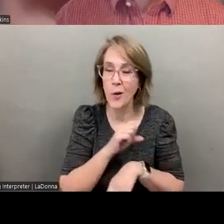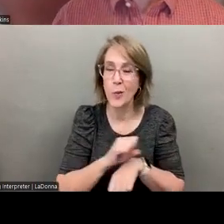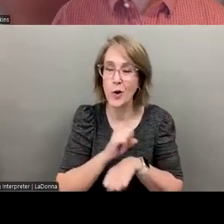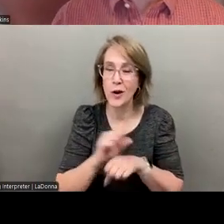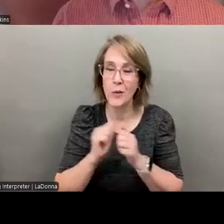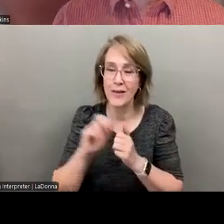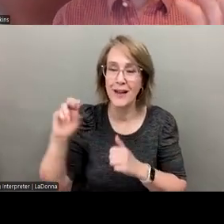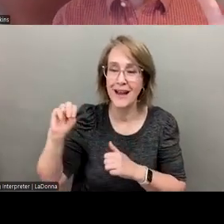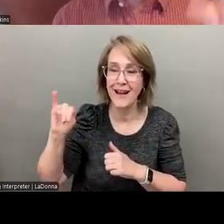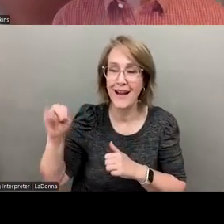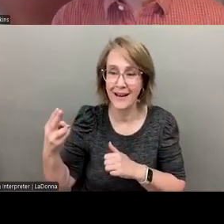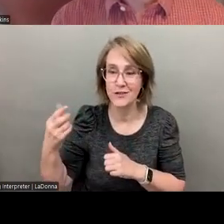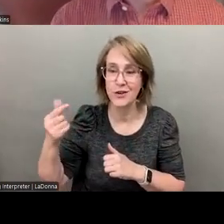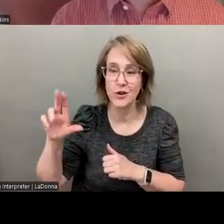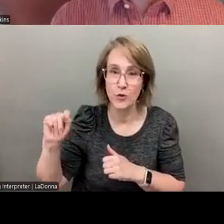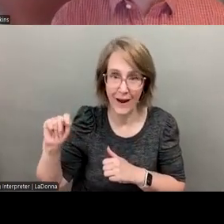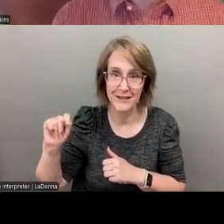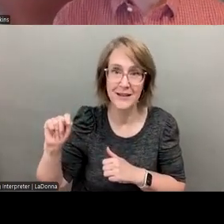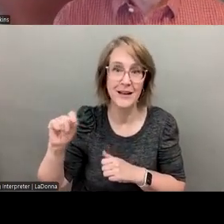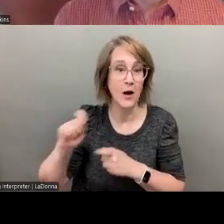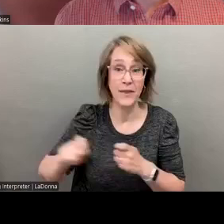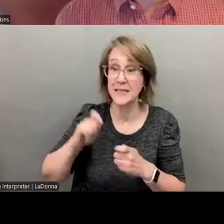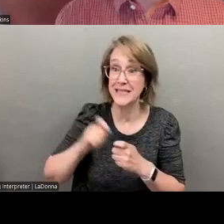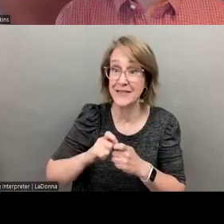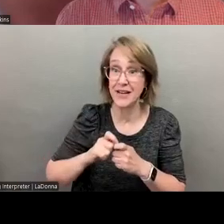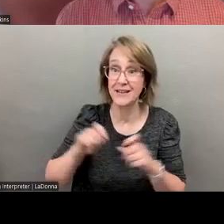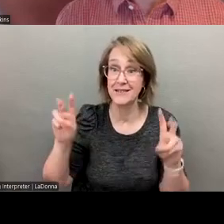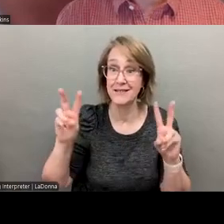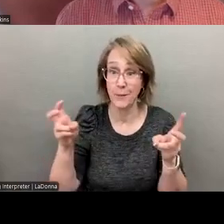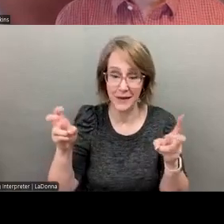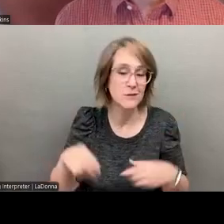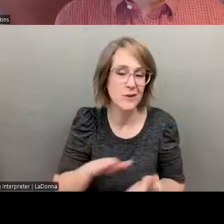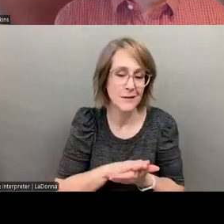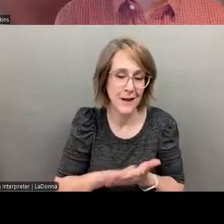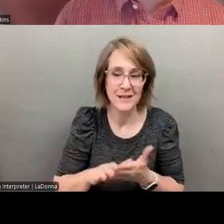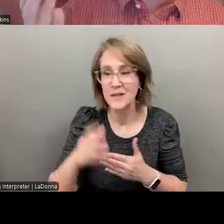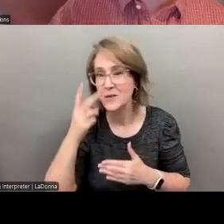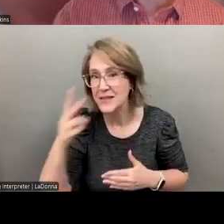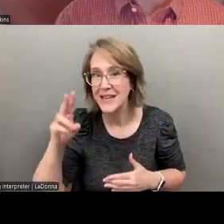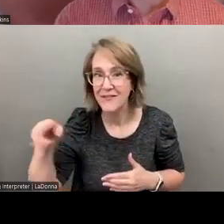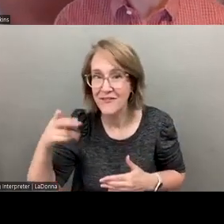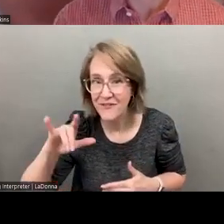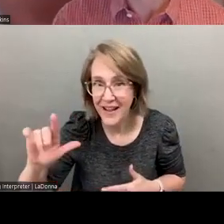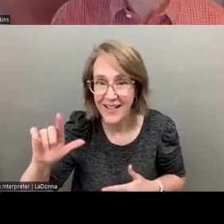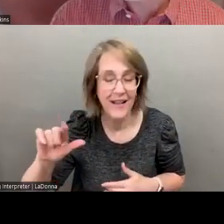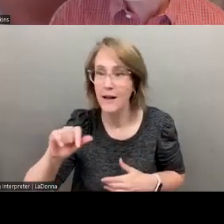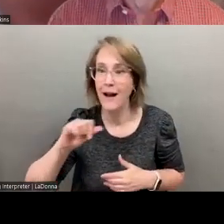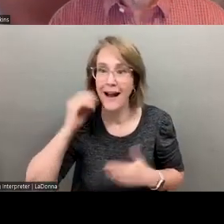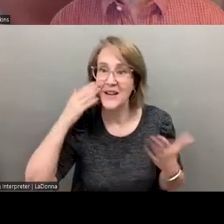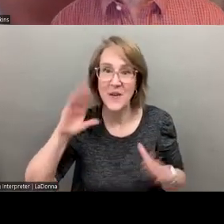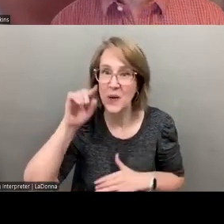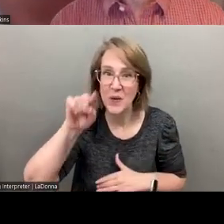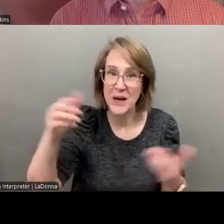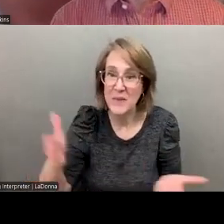NIH grant actually on this particular topic. Um, so it was great to, to see Phil and, and I didn't actually know you were going